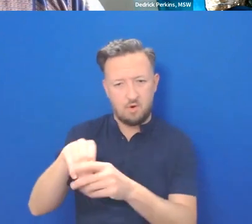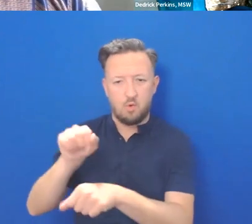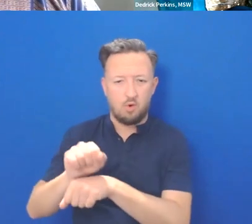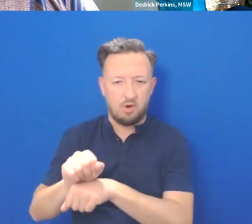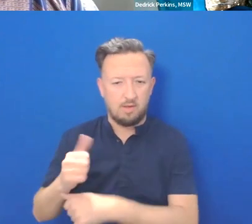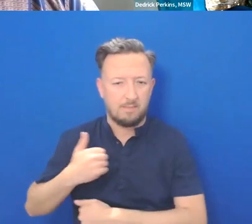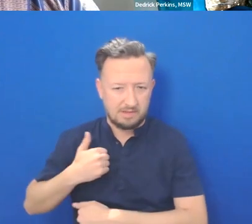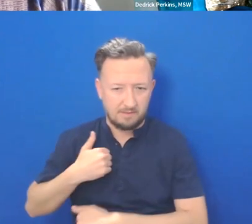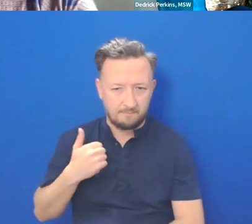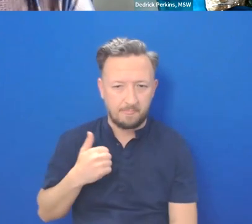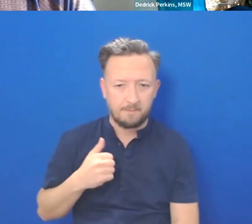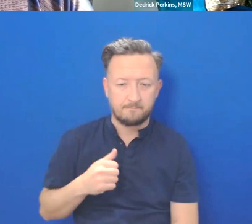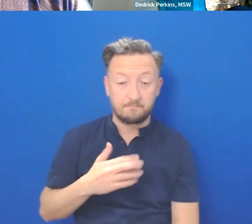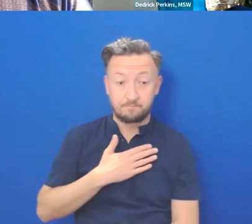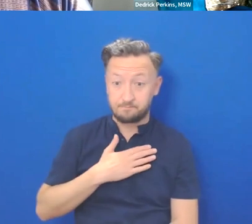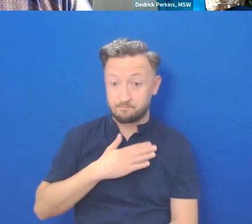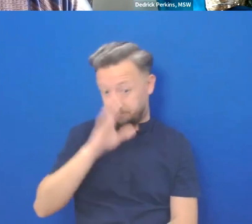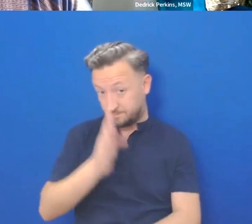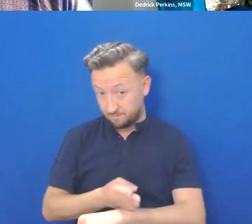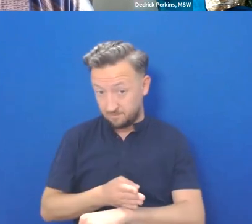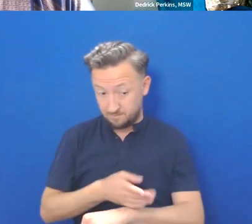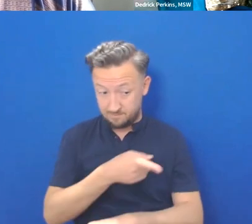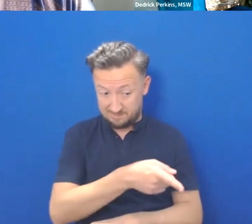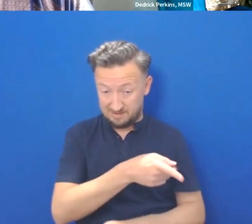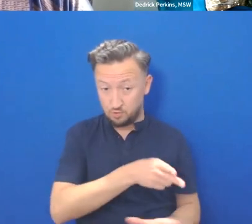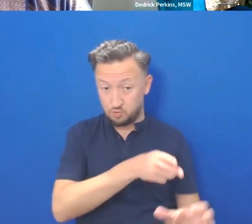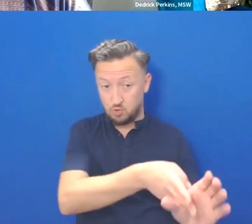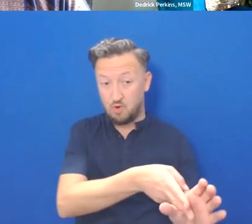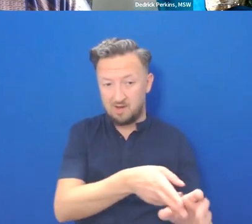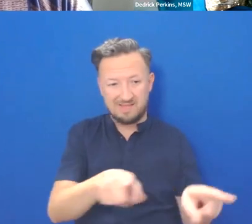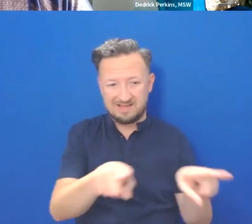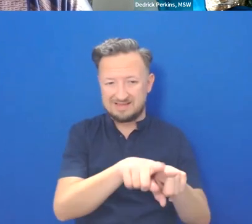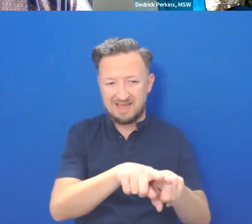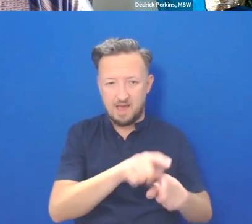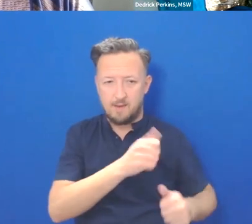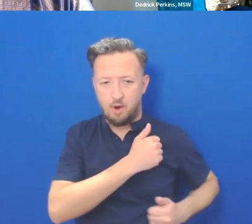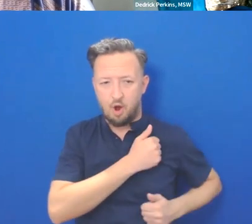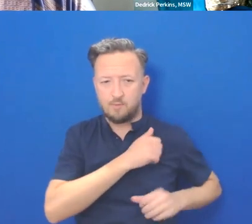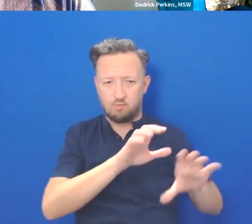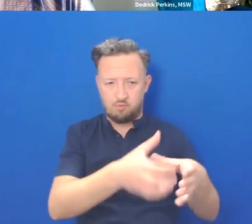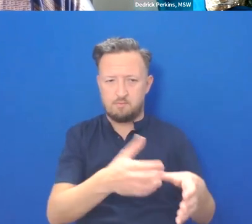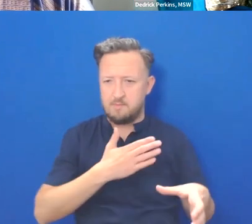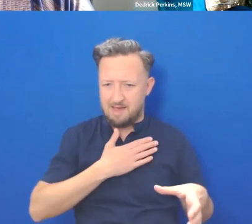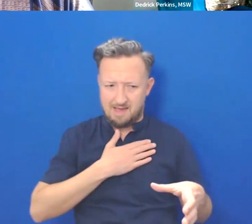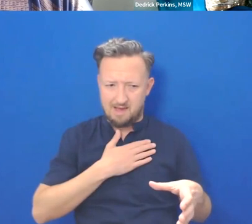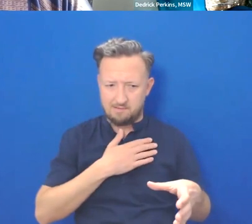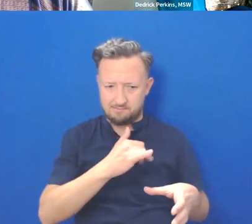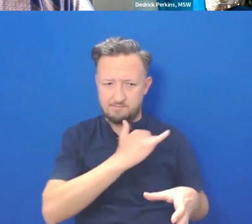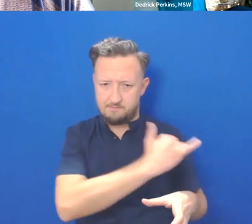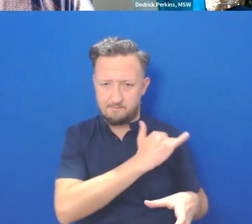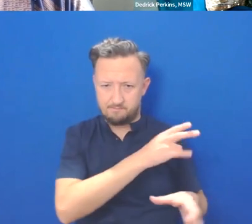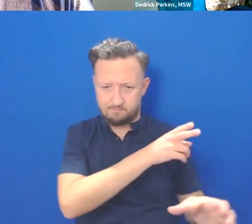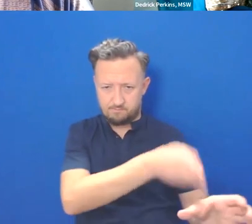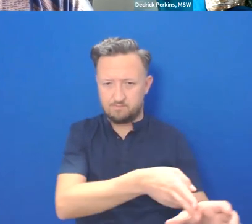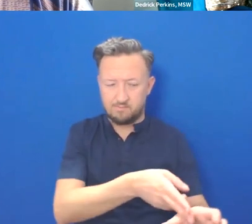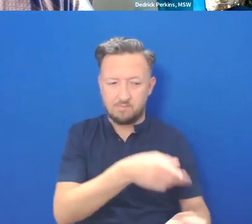So in fact, my son joined the same Army National Guard unit that I was in. And he served